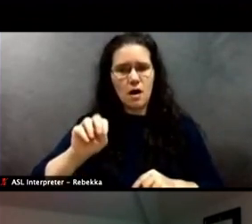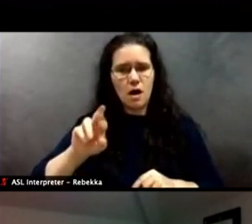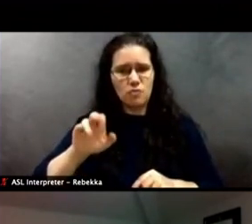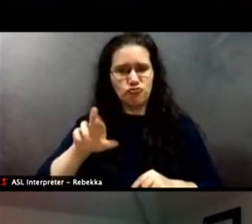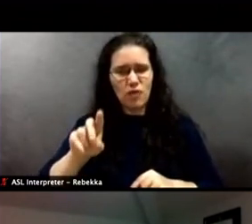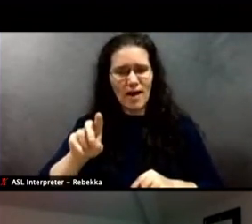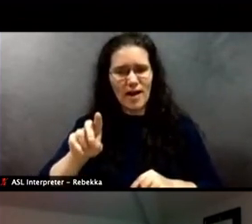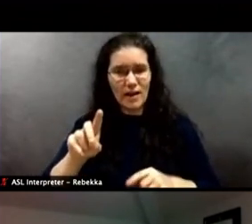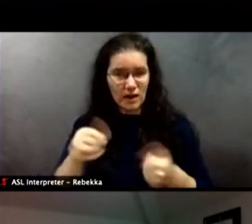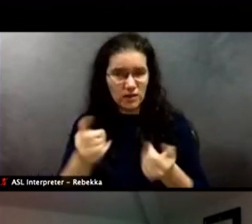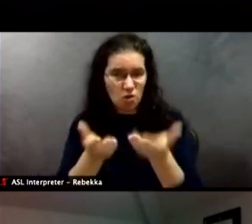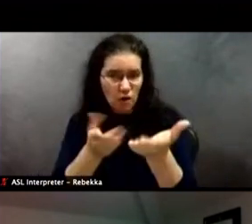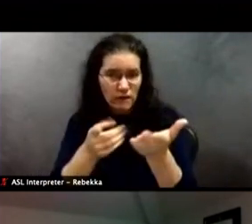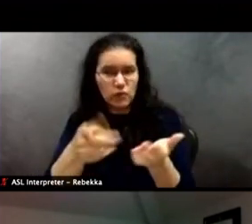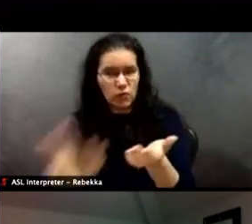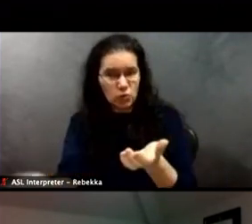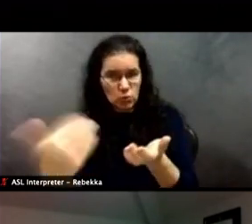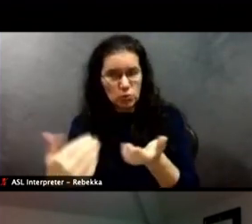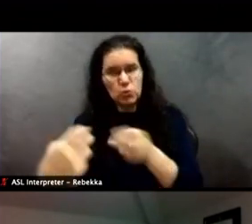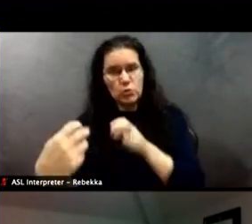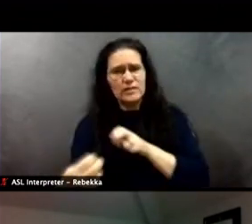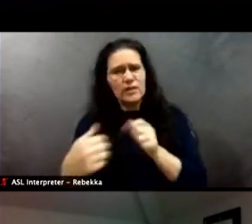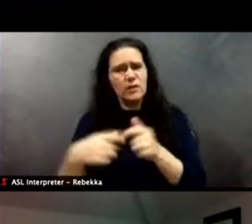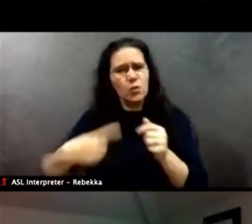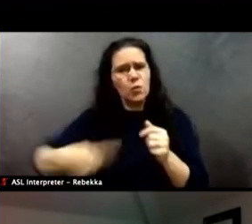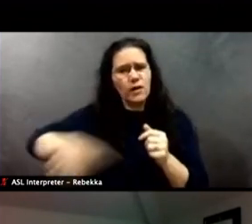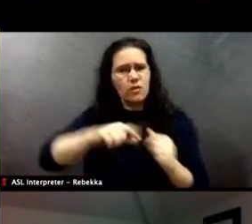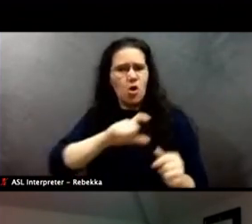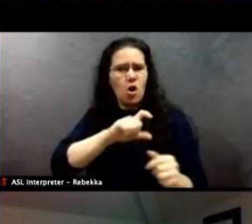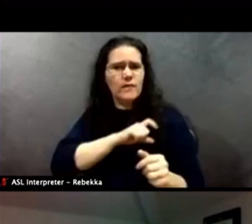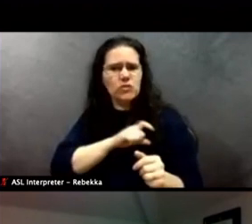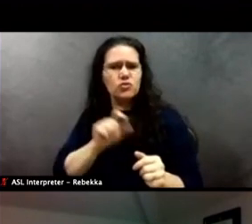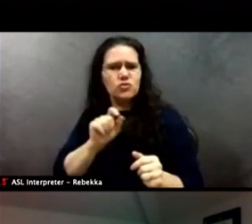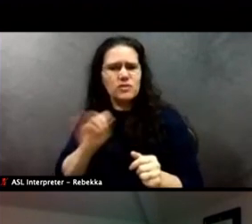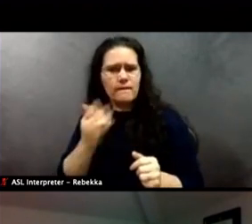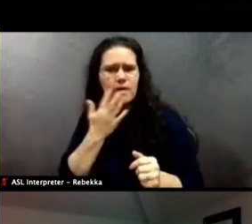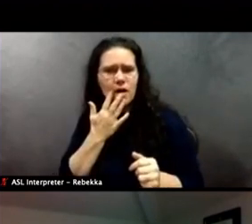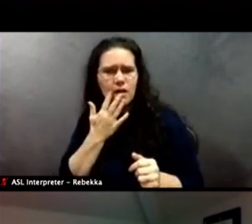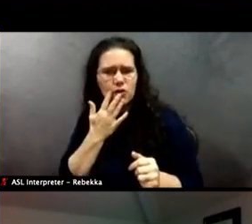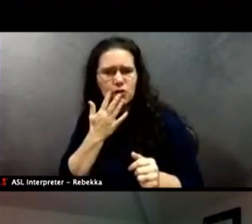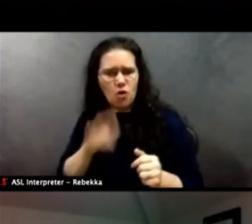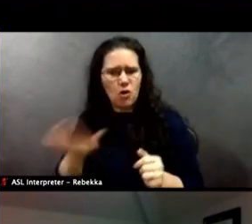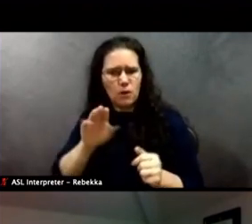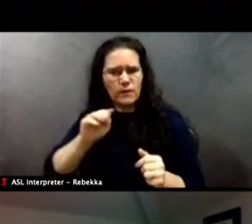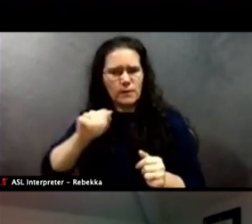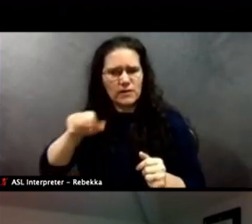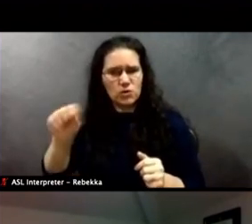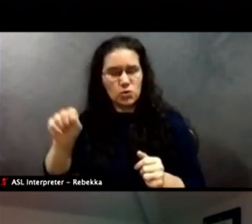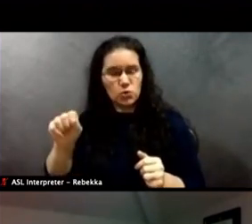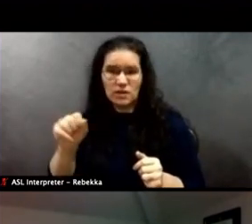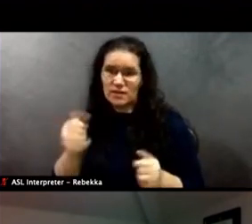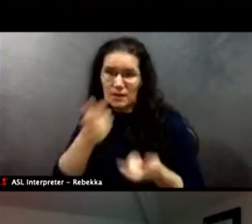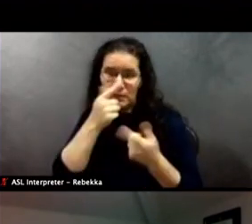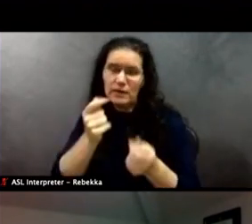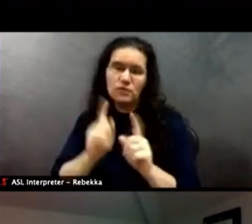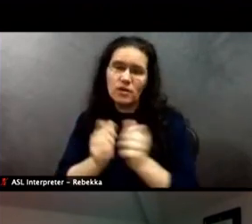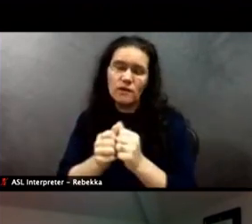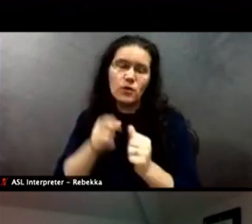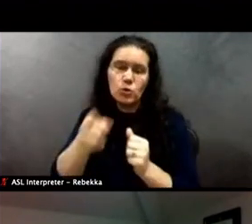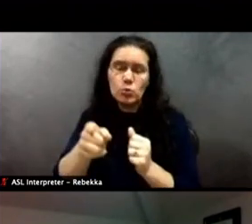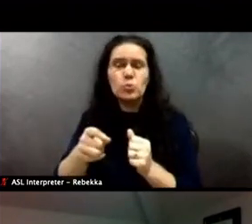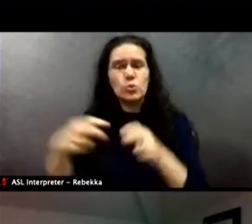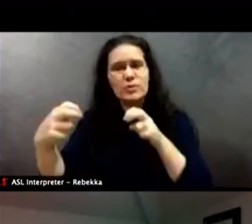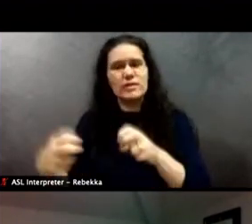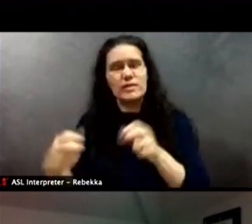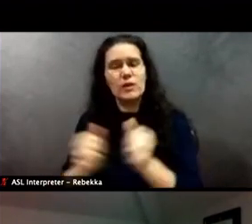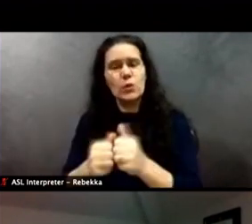conversation about what they see in law enforcement. So I think that would be an interesting conversation for you, Lieutenant Pedrini, to sit with the Massachusetts